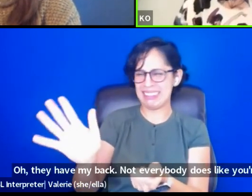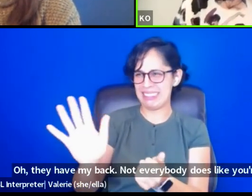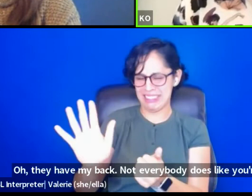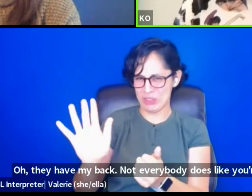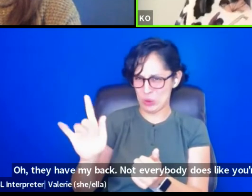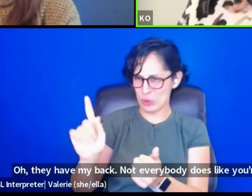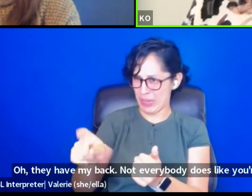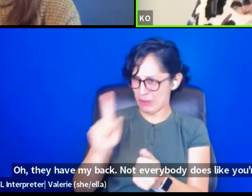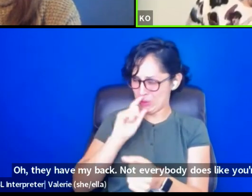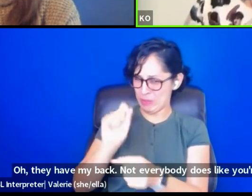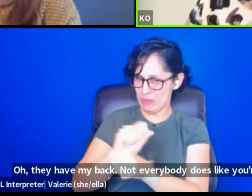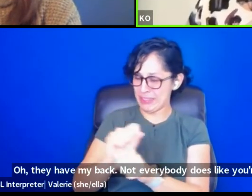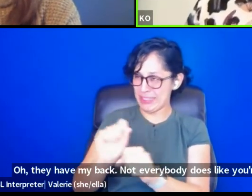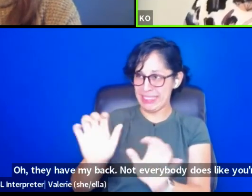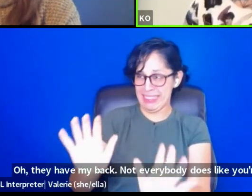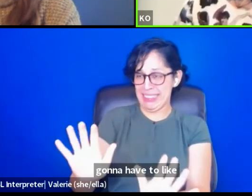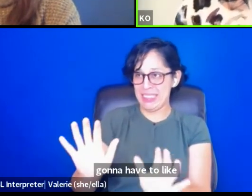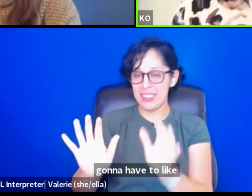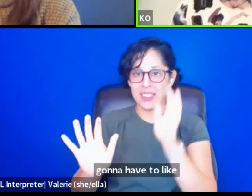to like,